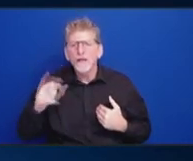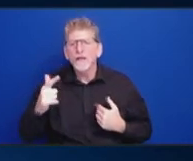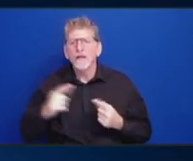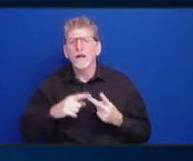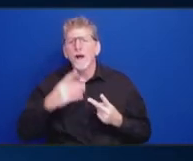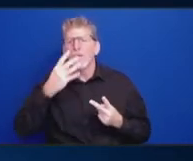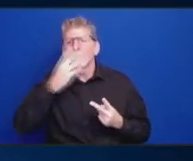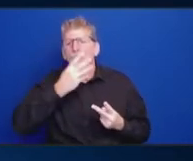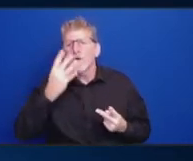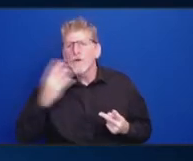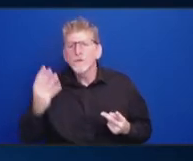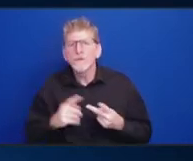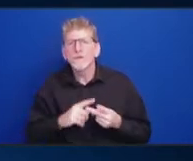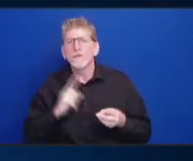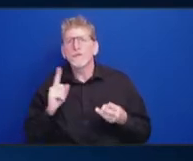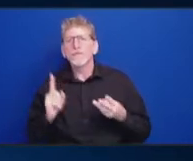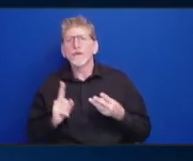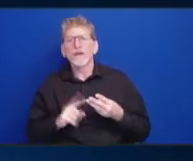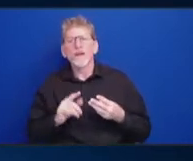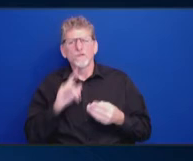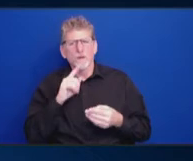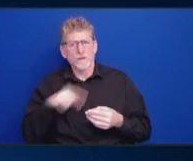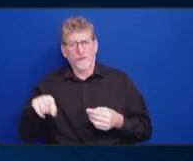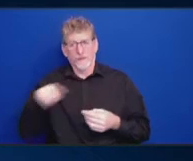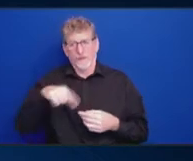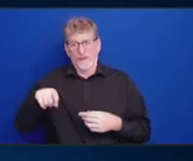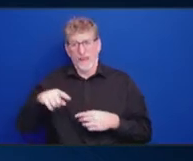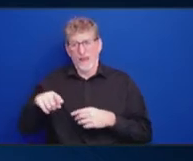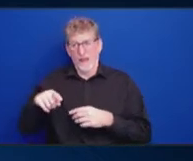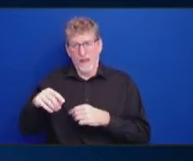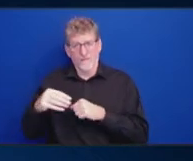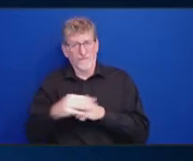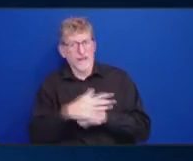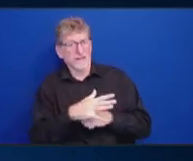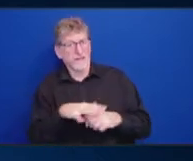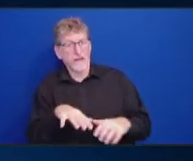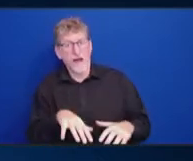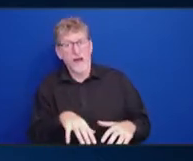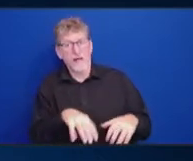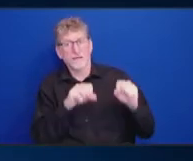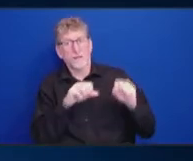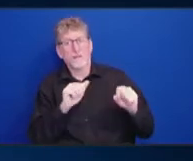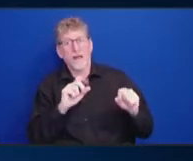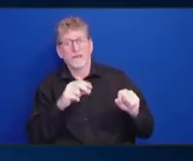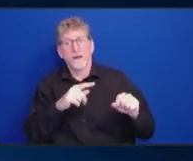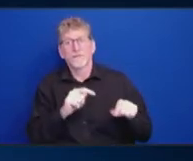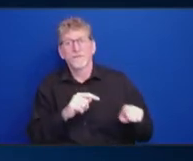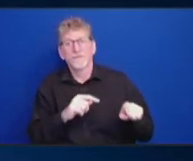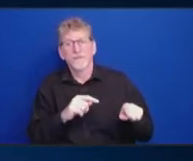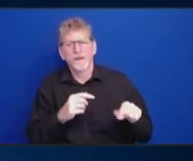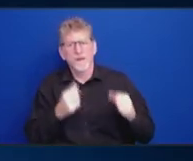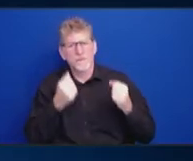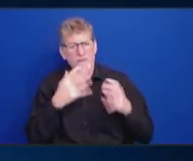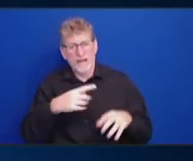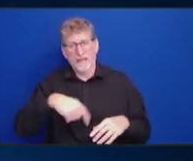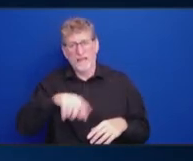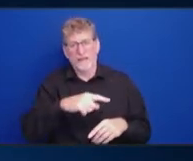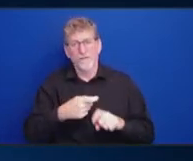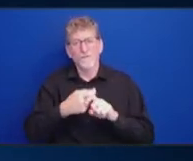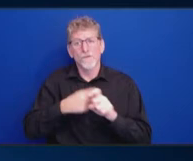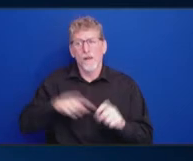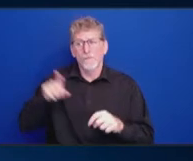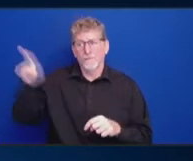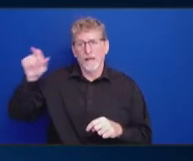transracial adoptees. And many of the transracial, transnational adoptees are from Asian countries.